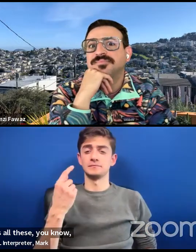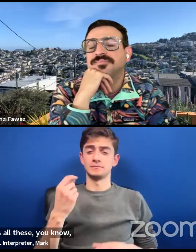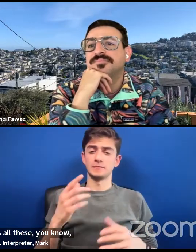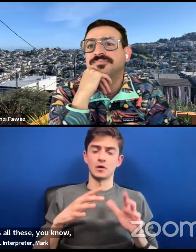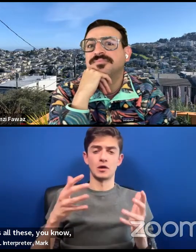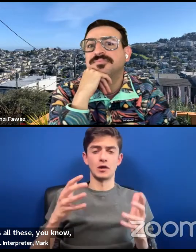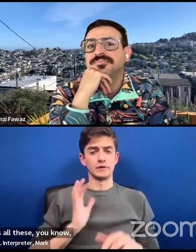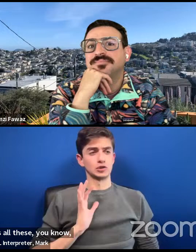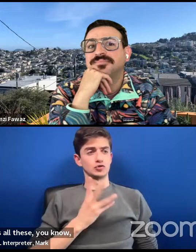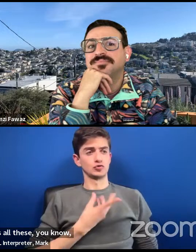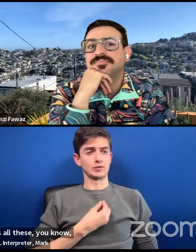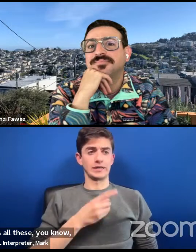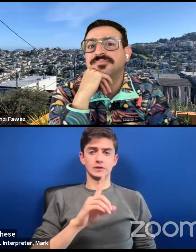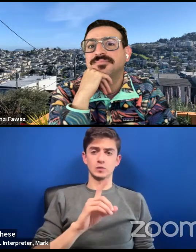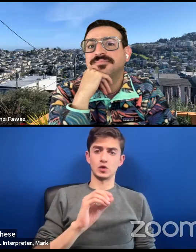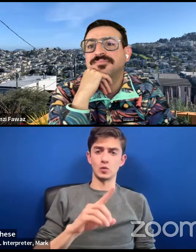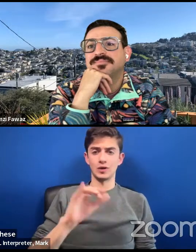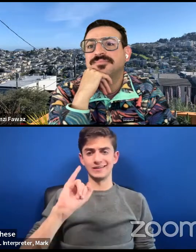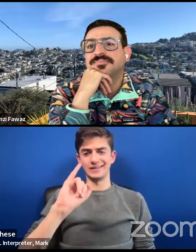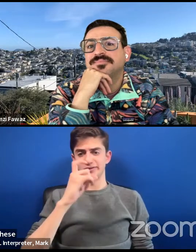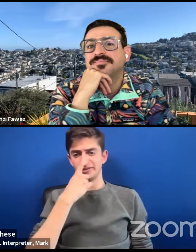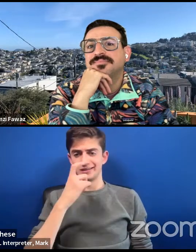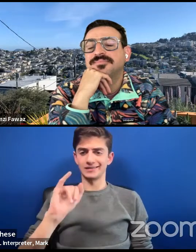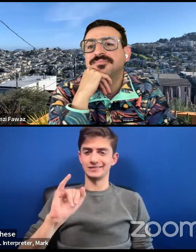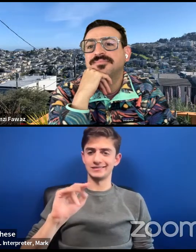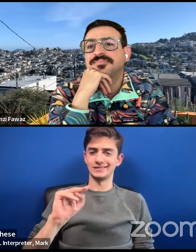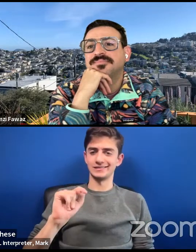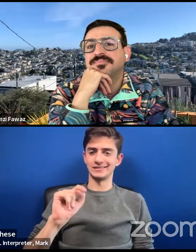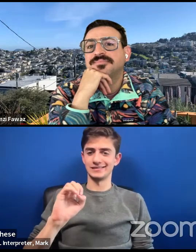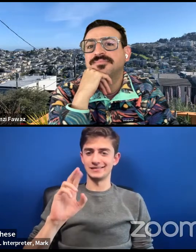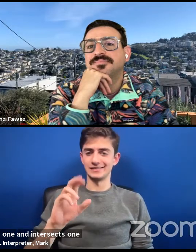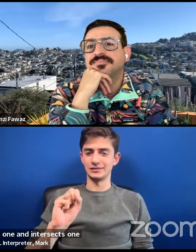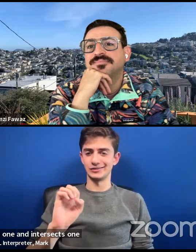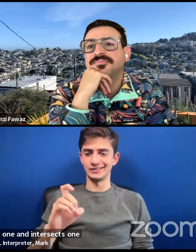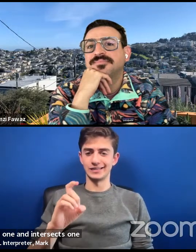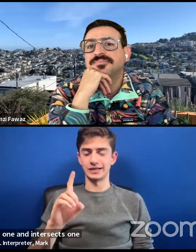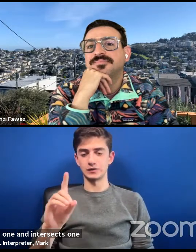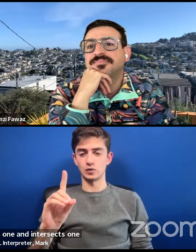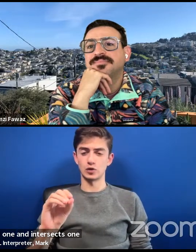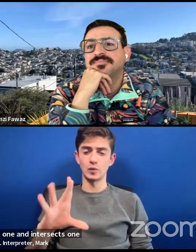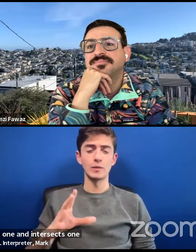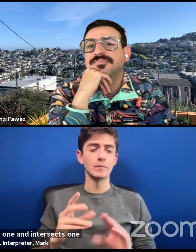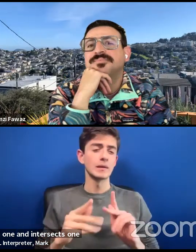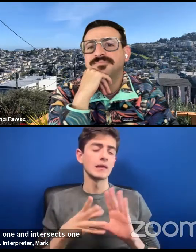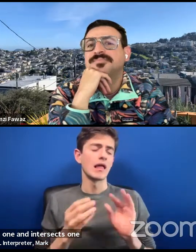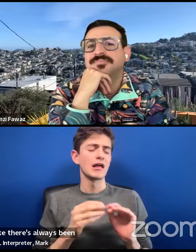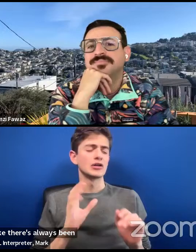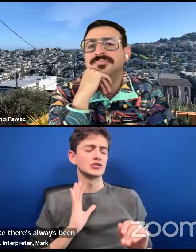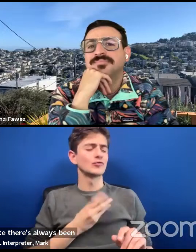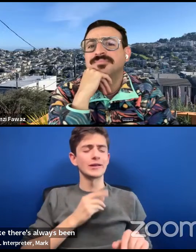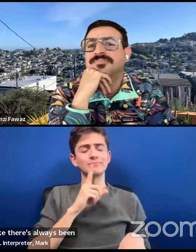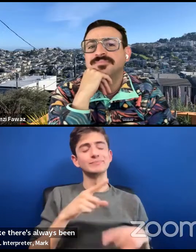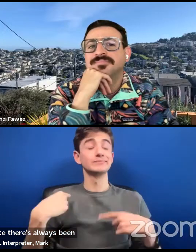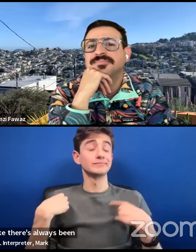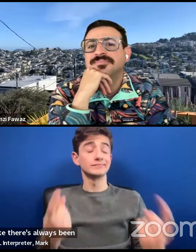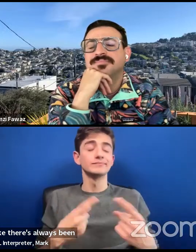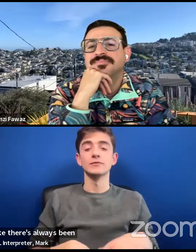and intersex 101 and explanations of like, there's always been transgender people, or transgender people